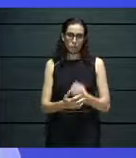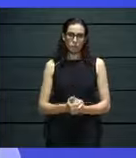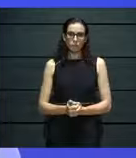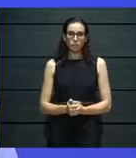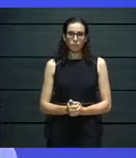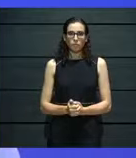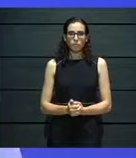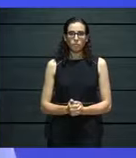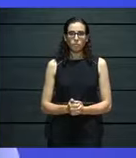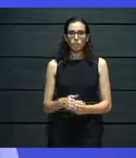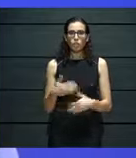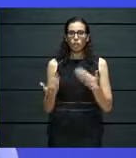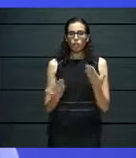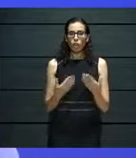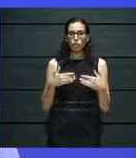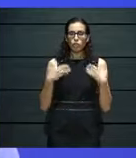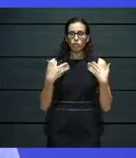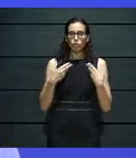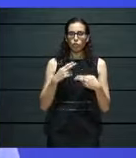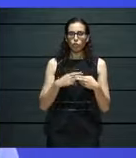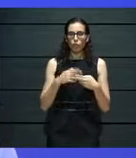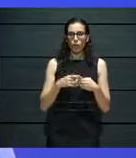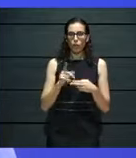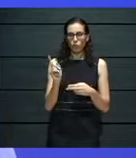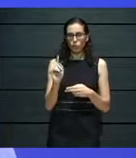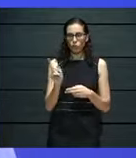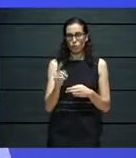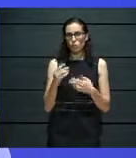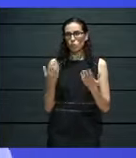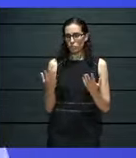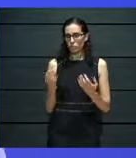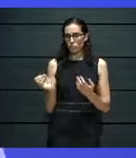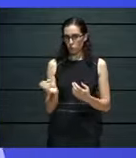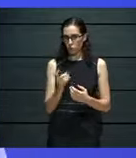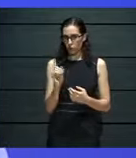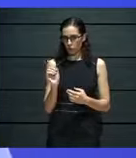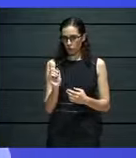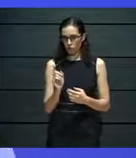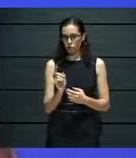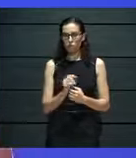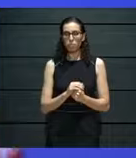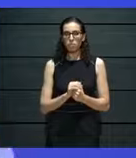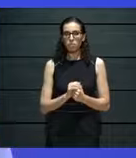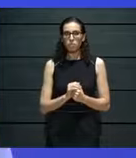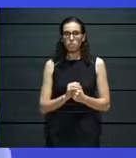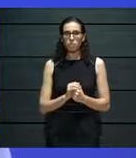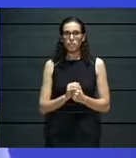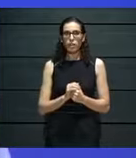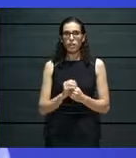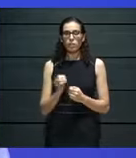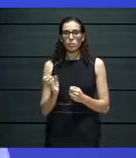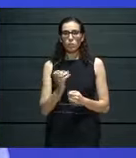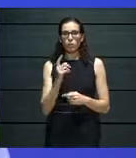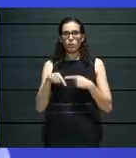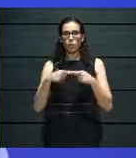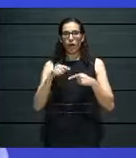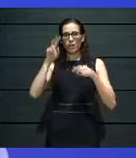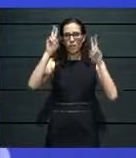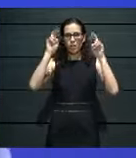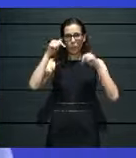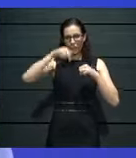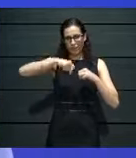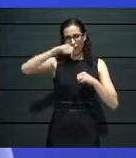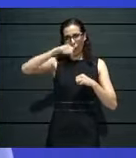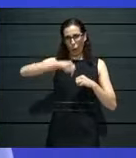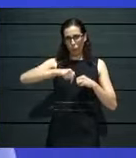ways we would like to do this is by, most especially, in talking in the discussion we were having today, is in the way we